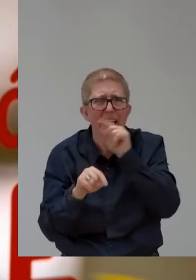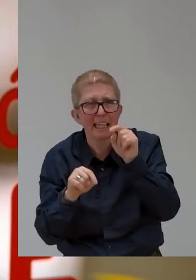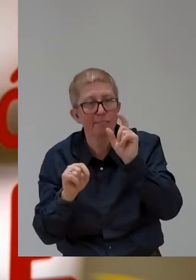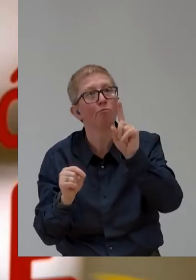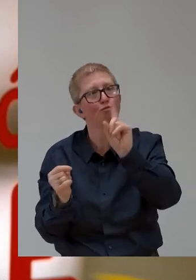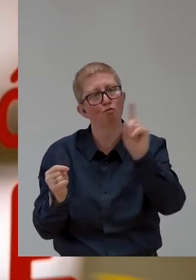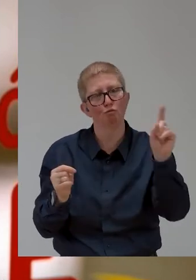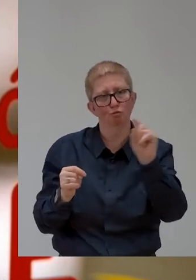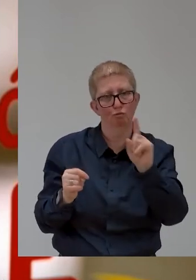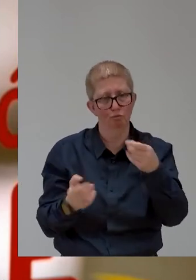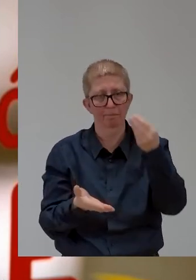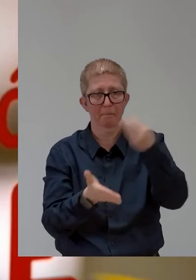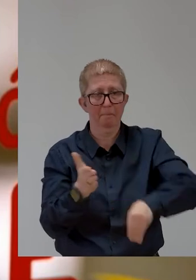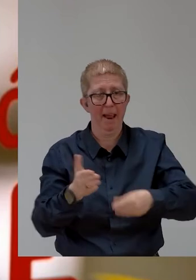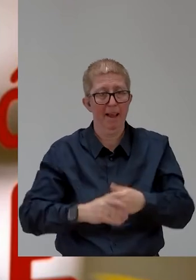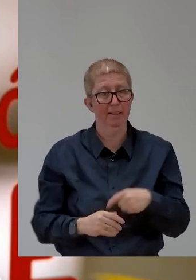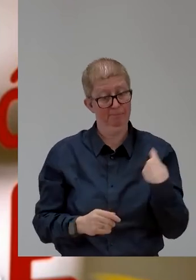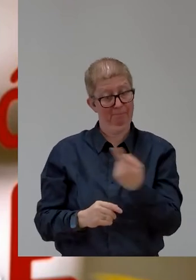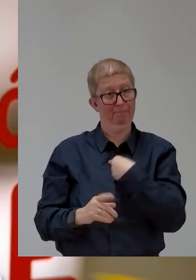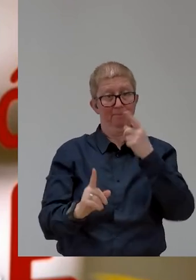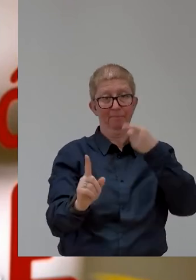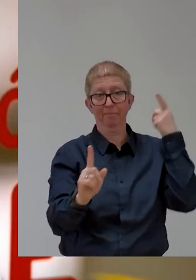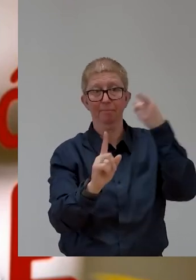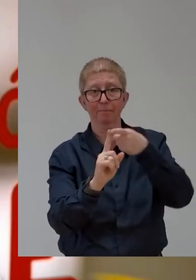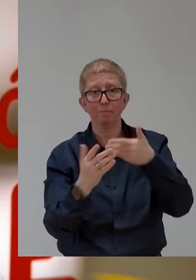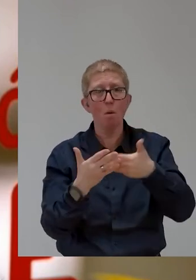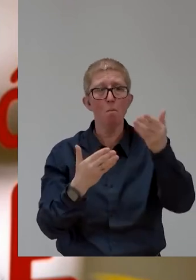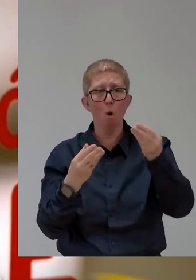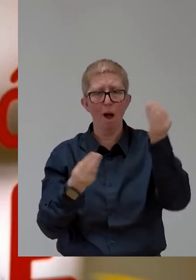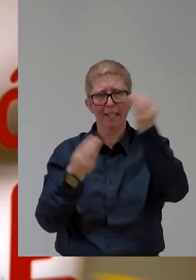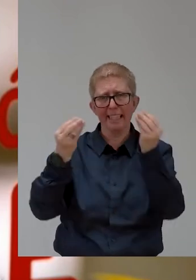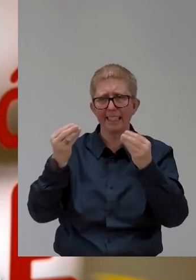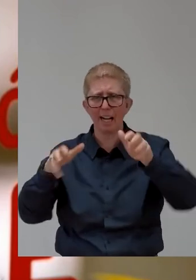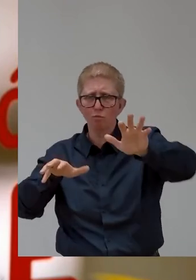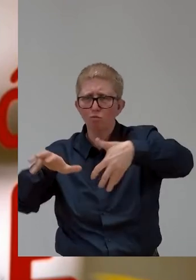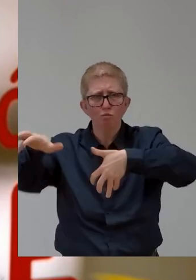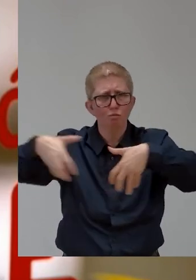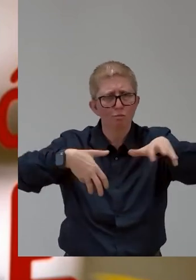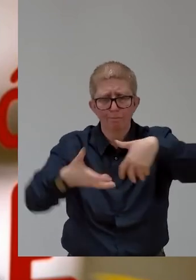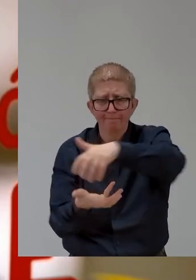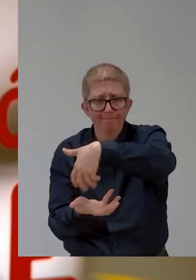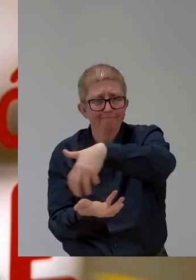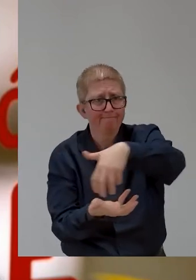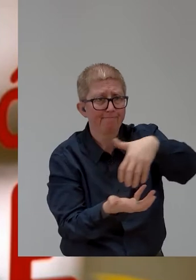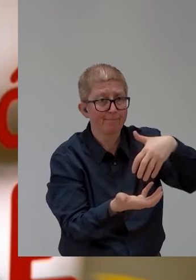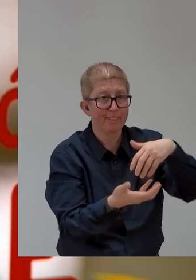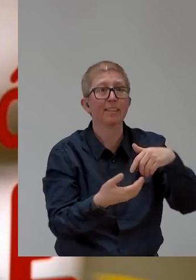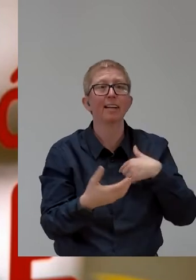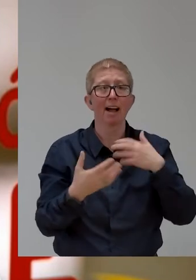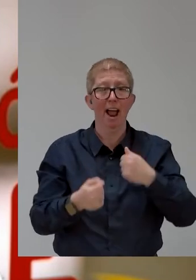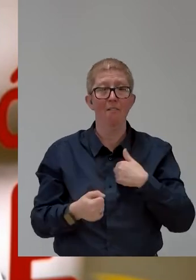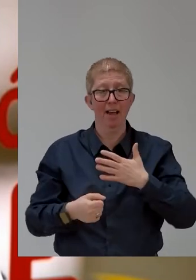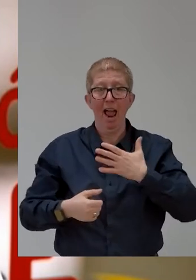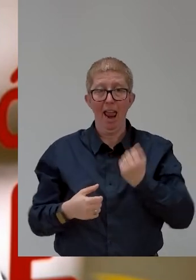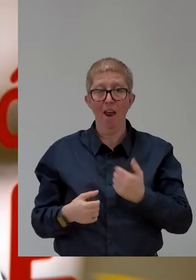getting more designs for the repository, for which we have created a communication channel through the aforementioned platform,